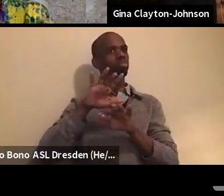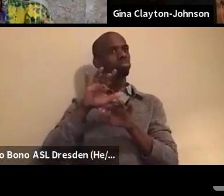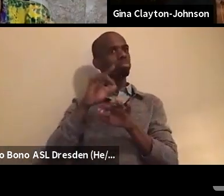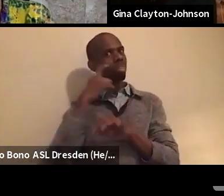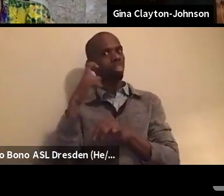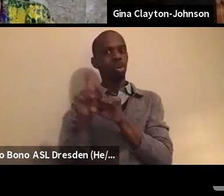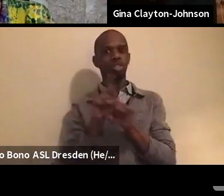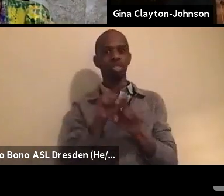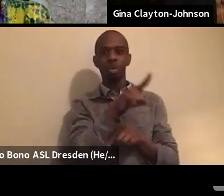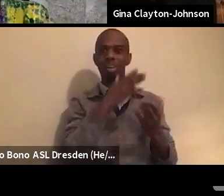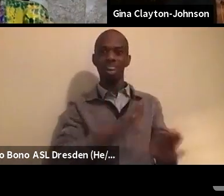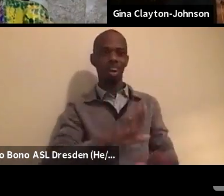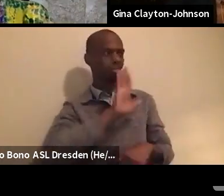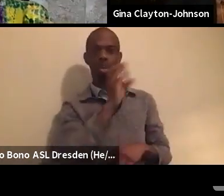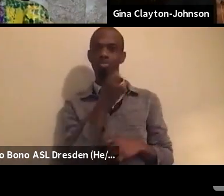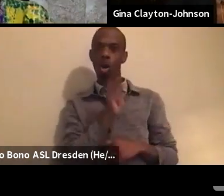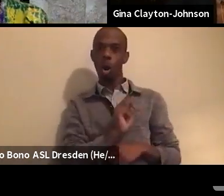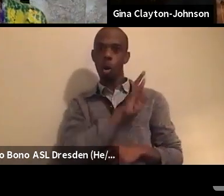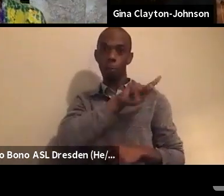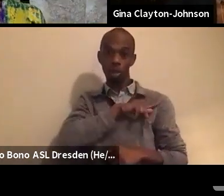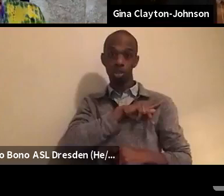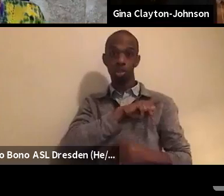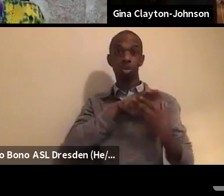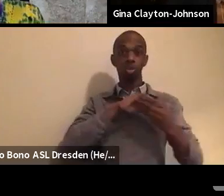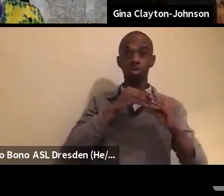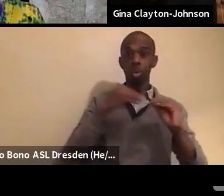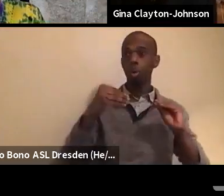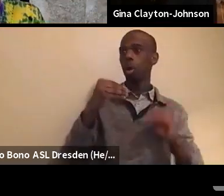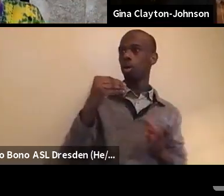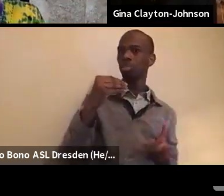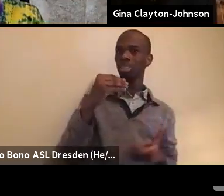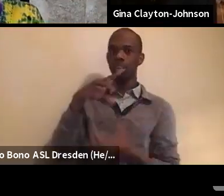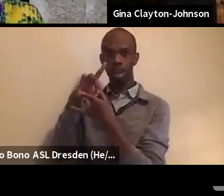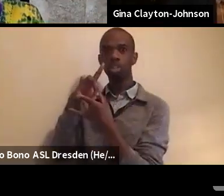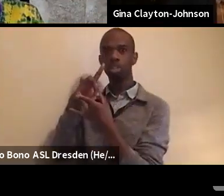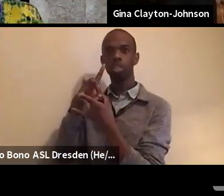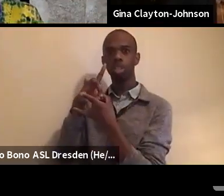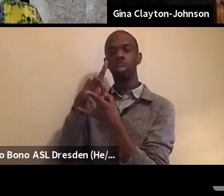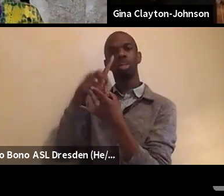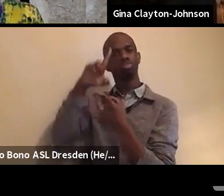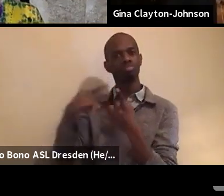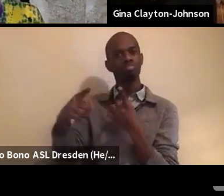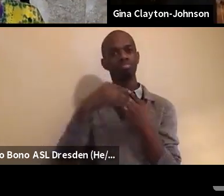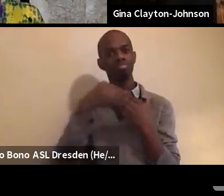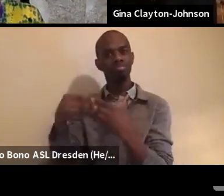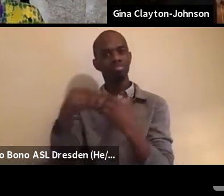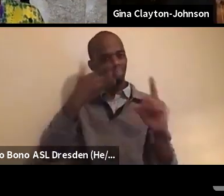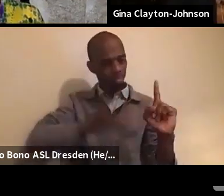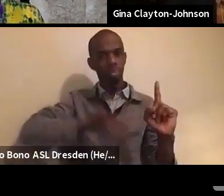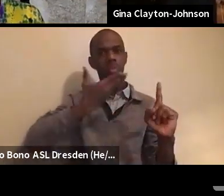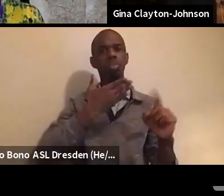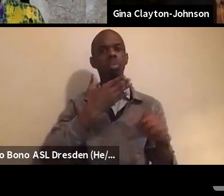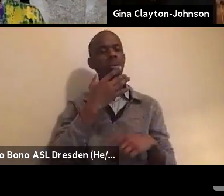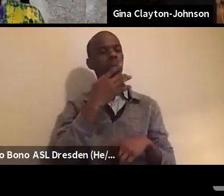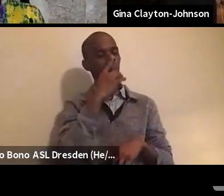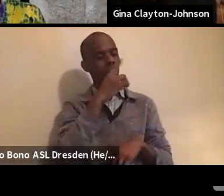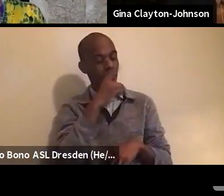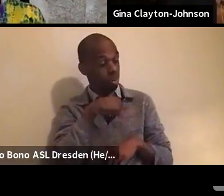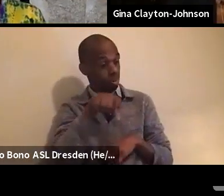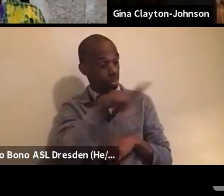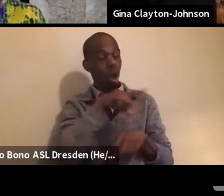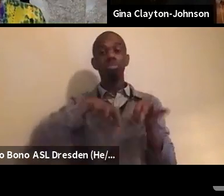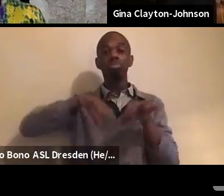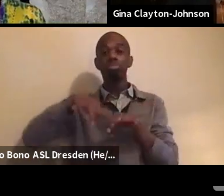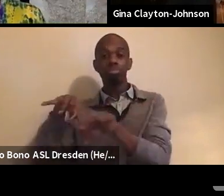to guide you. I'm wondering if you can just begin by giving us a frame. Where did the Breathe Act come from?